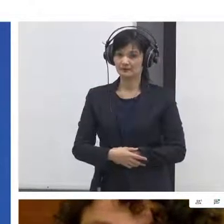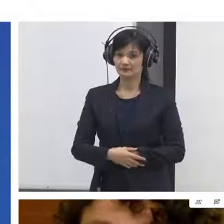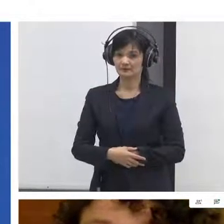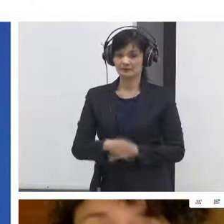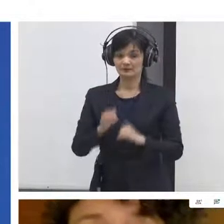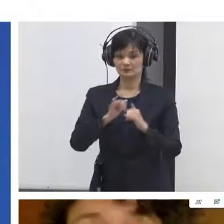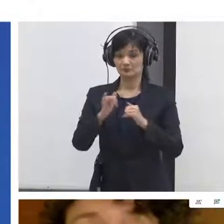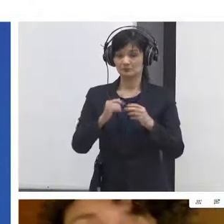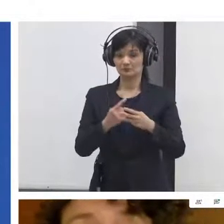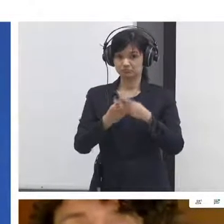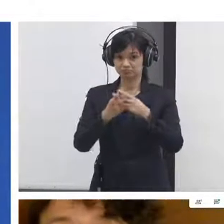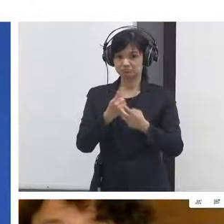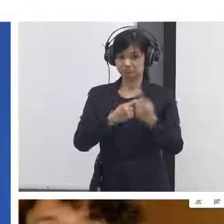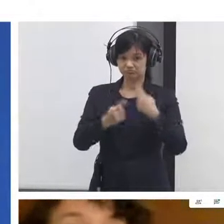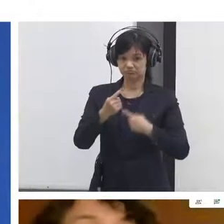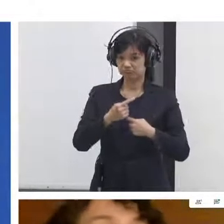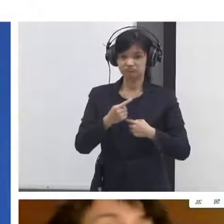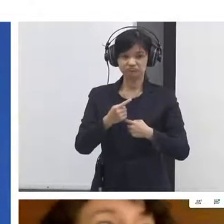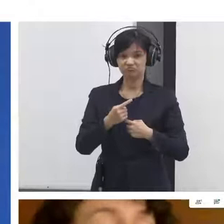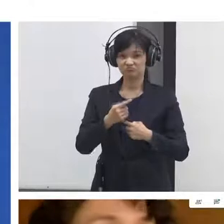I mean wow okay but